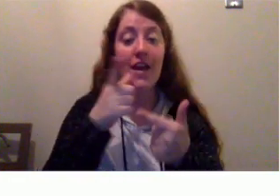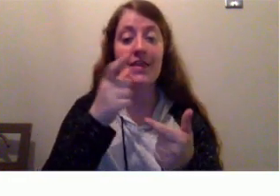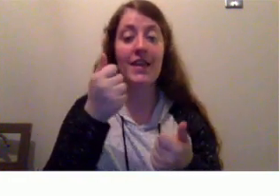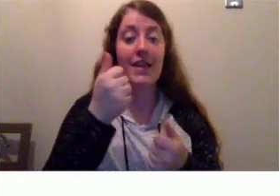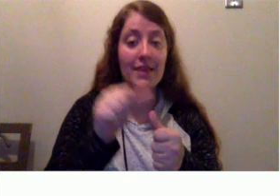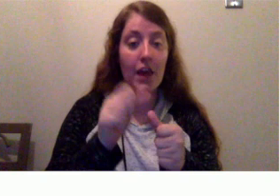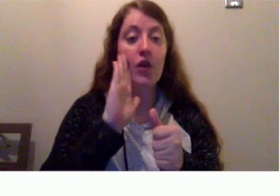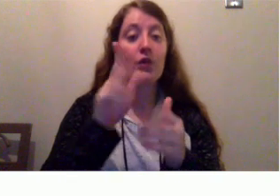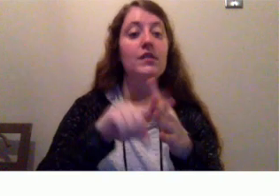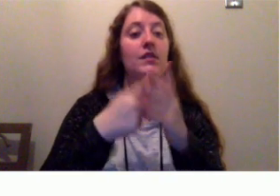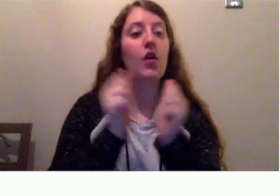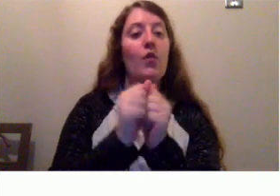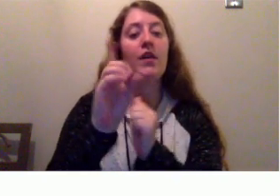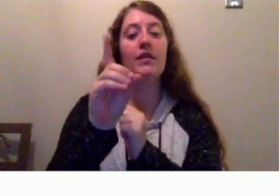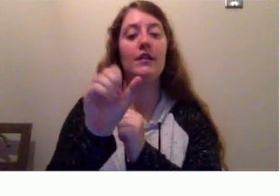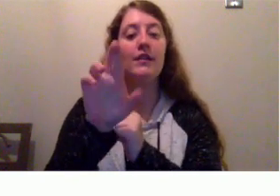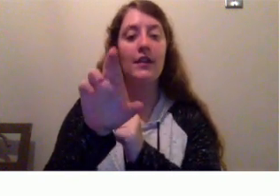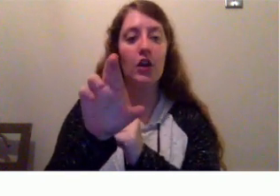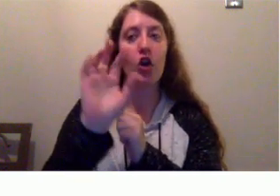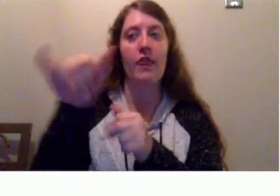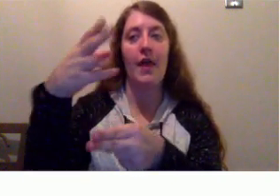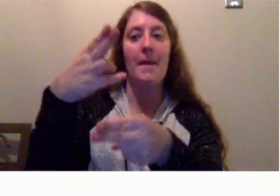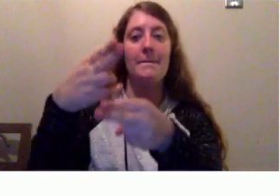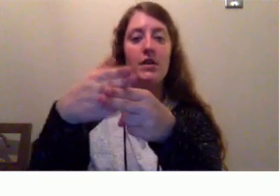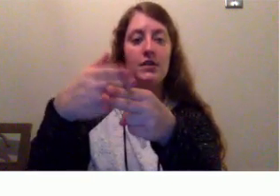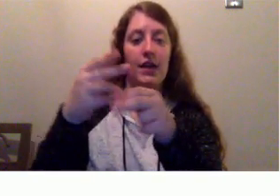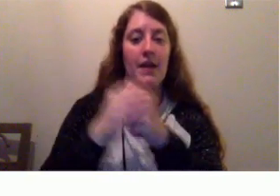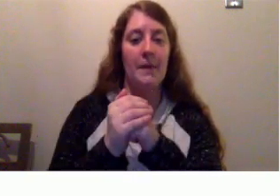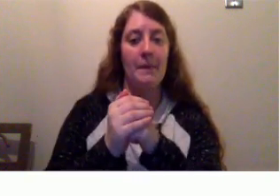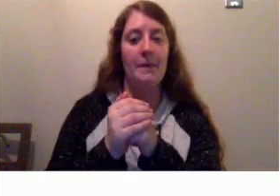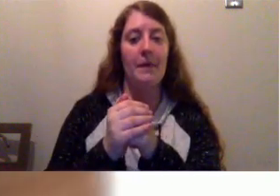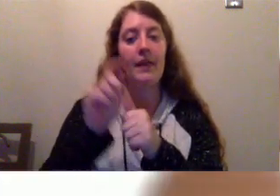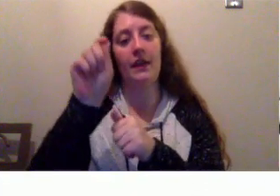the person's name, and always ends with a comma.